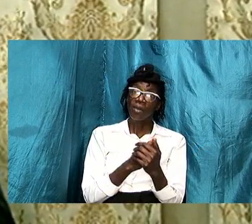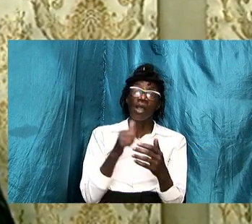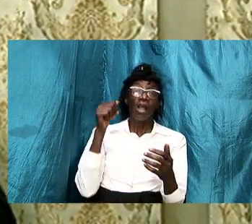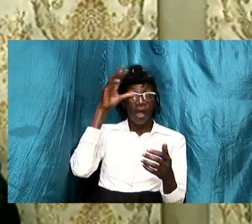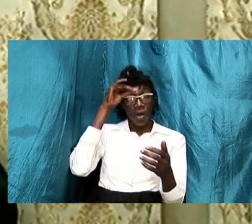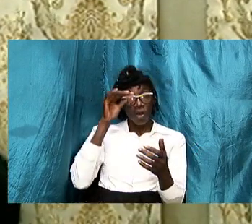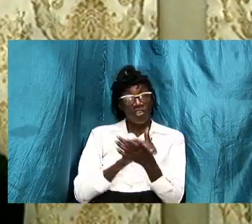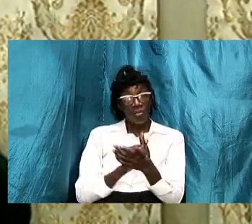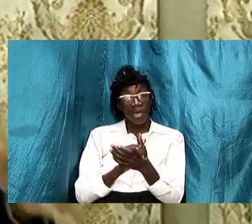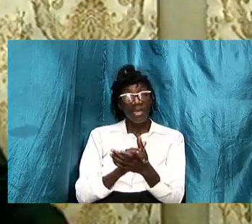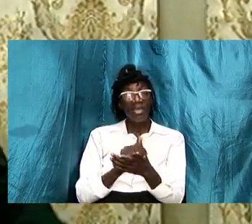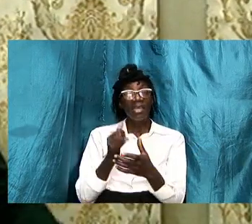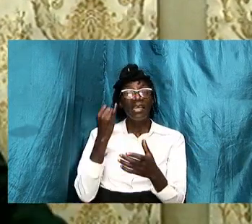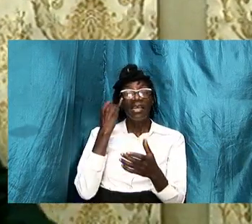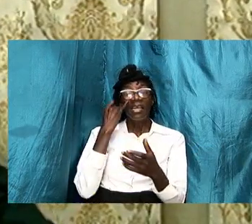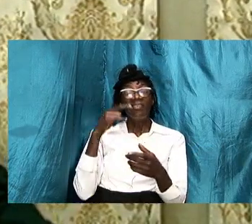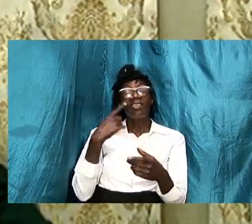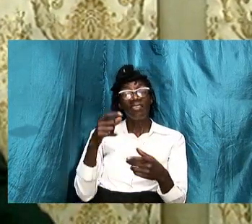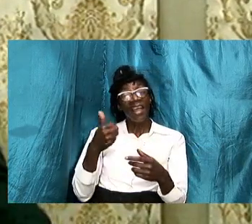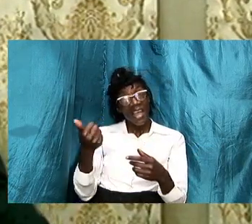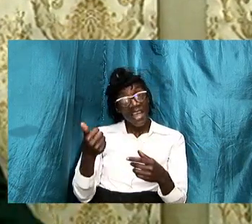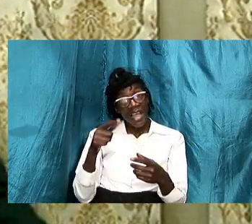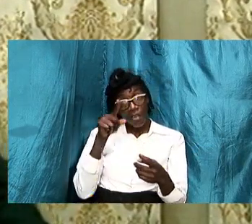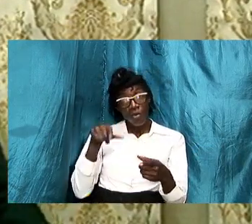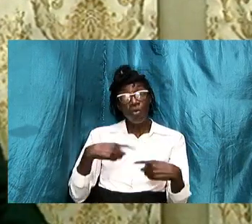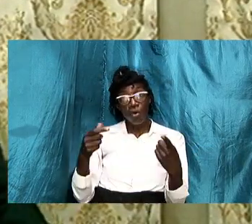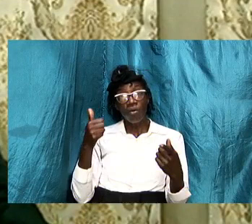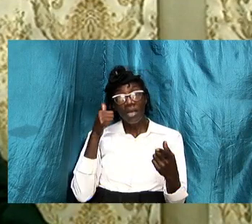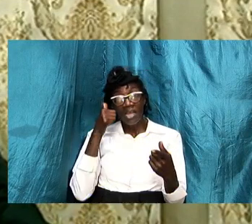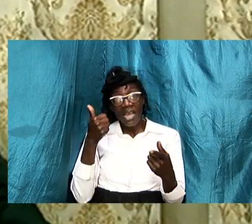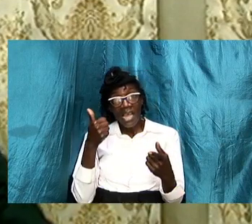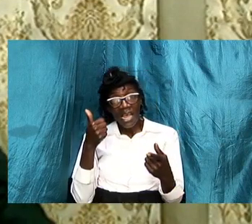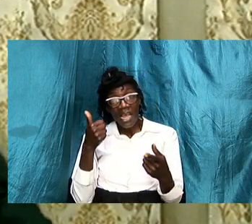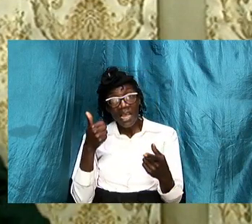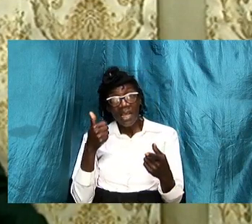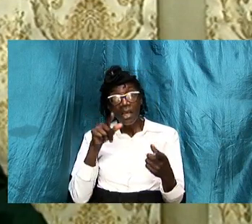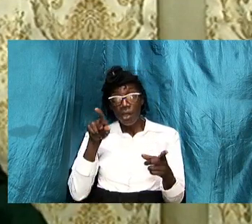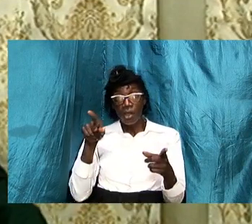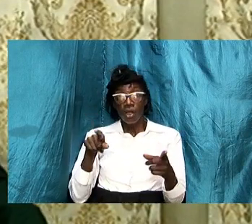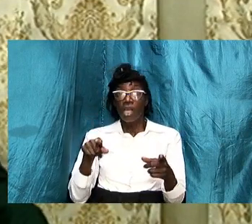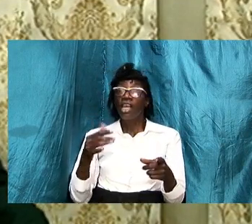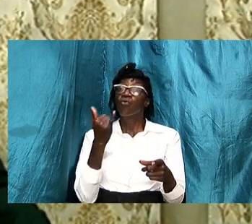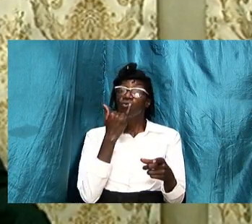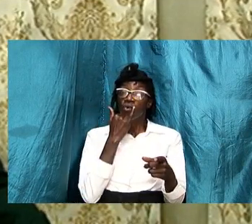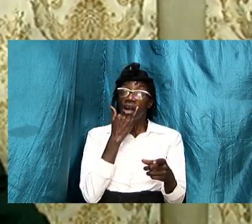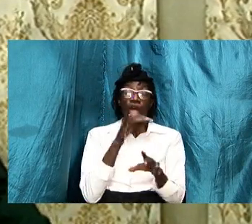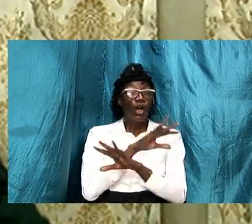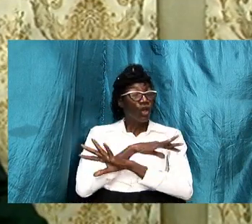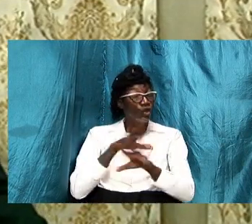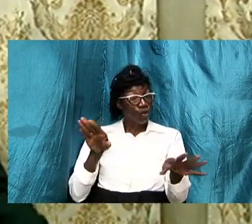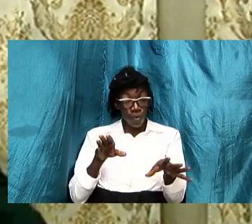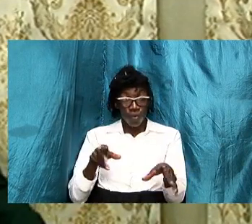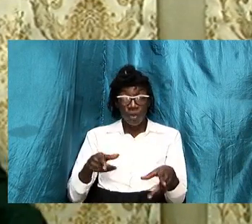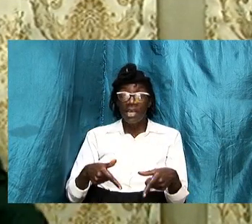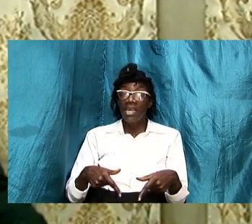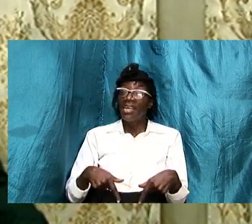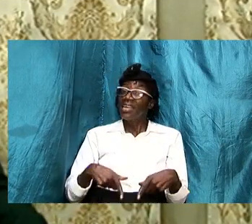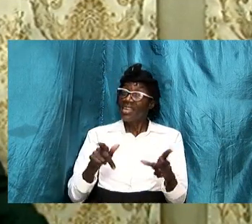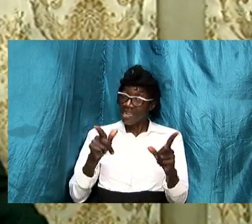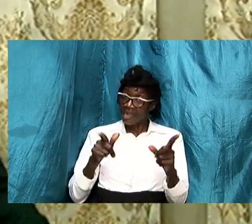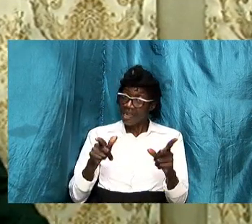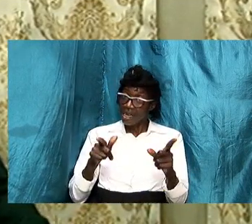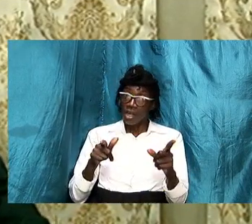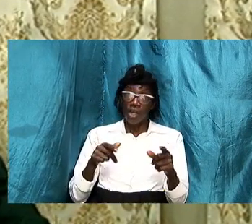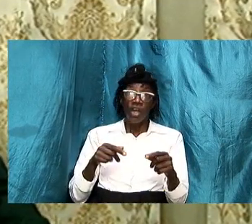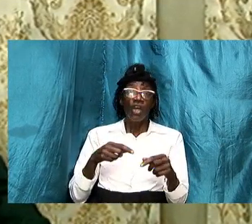with a and it turned out to be the wrong thing don't take her up on it and blame her because you gave her the latitude because you have that